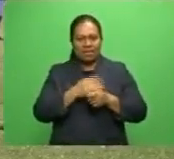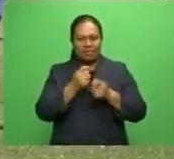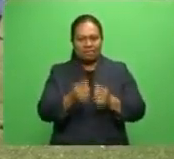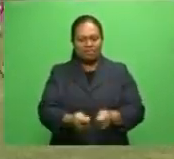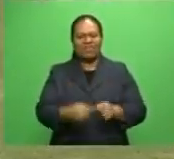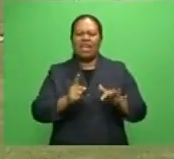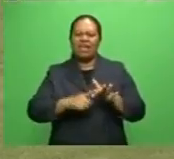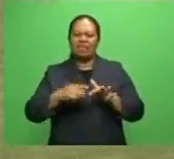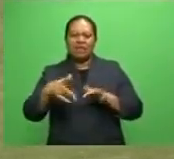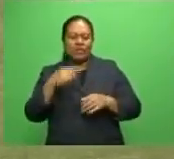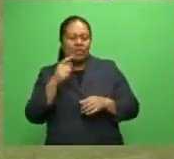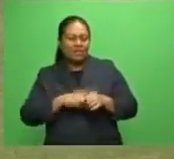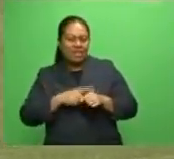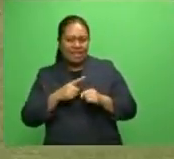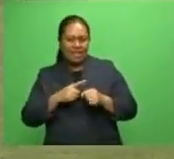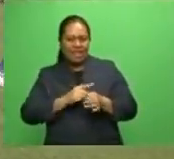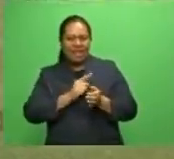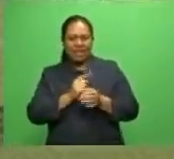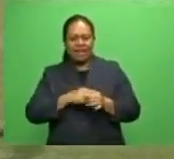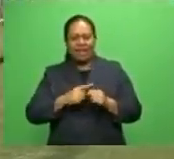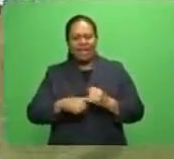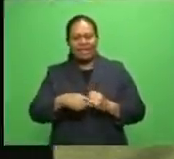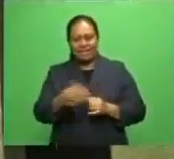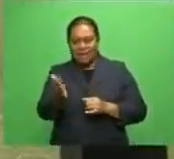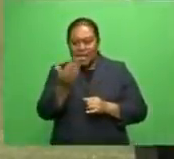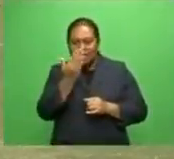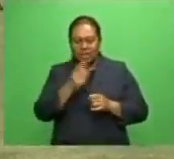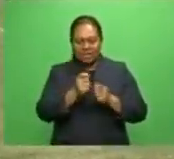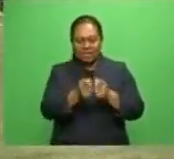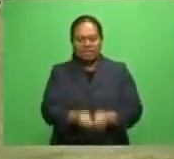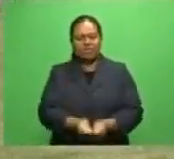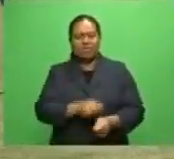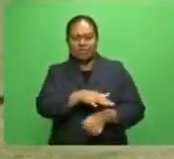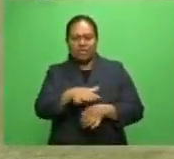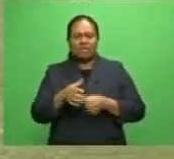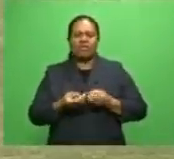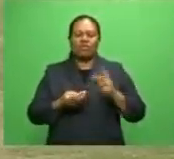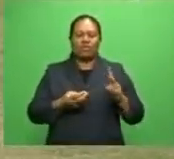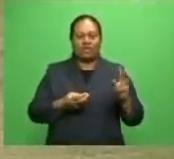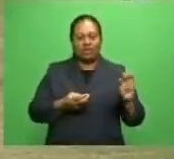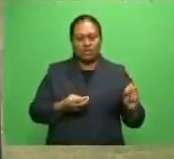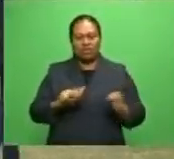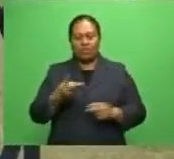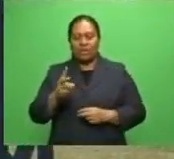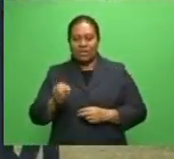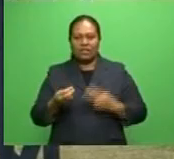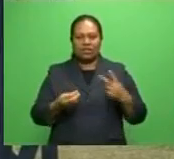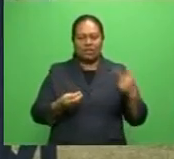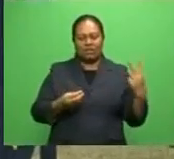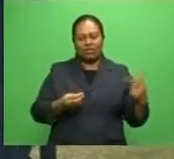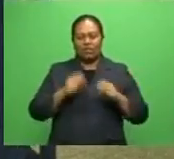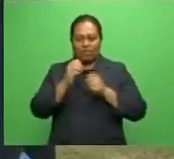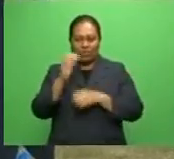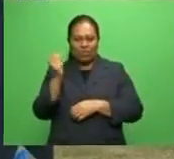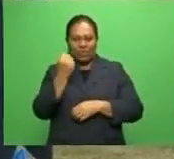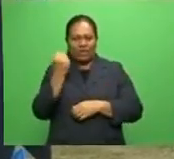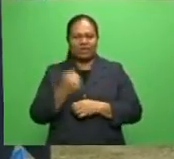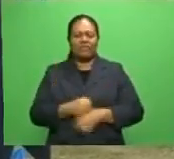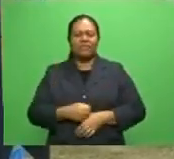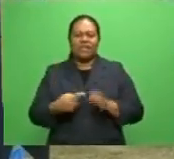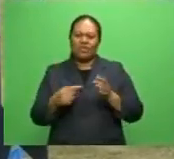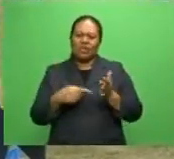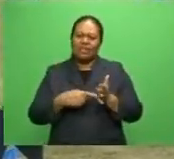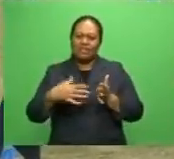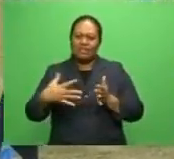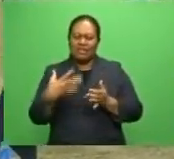it was a last-minute try to Laotoka's winger Eddie Stewart that gave them a 22-20 win over Nandi. Laotoka Che Tevita Momoindonu